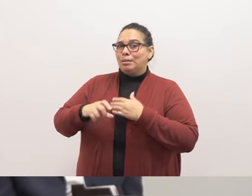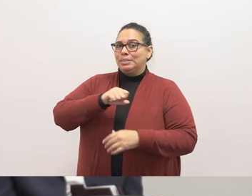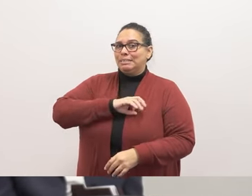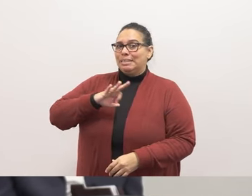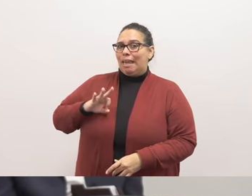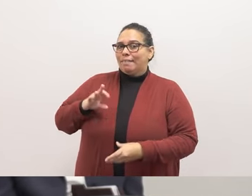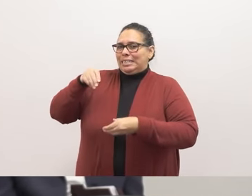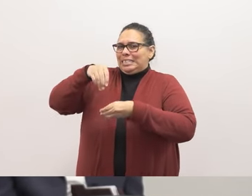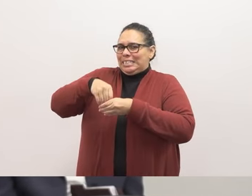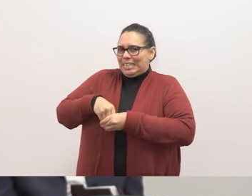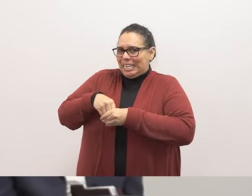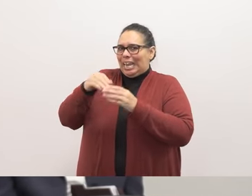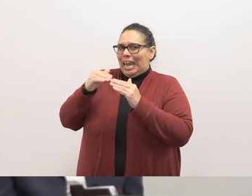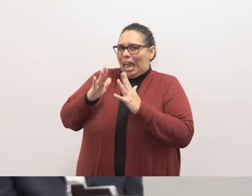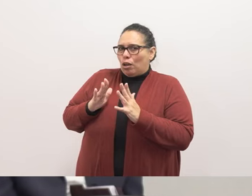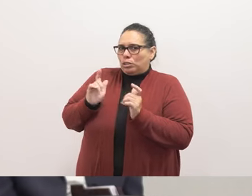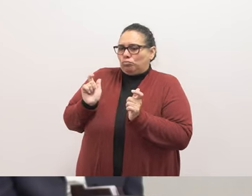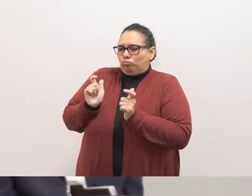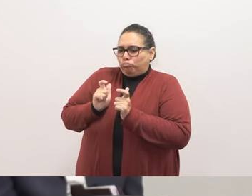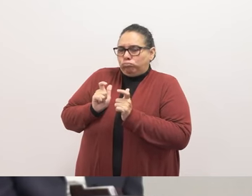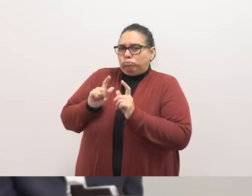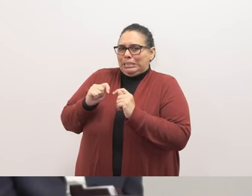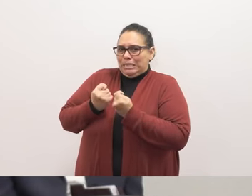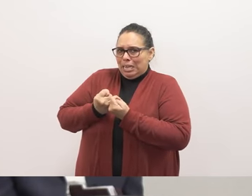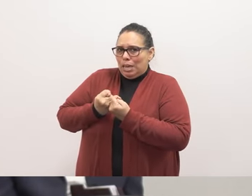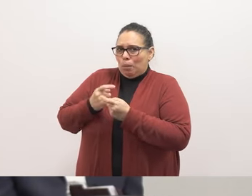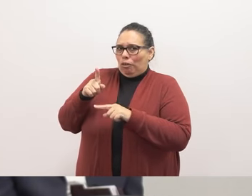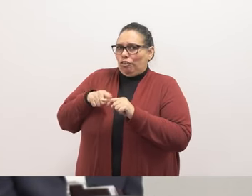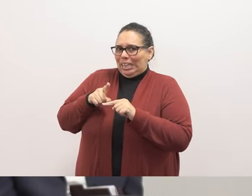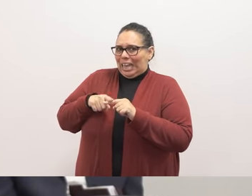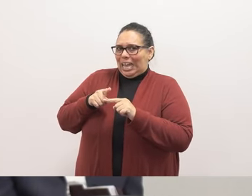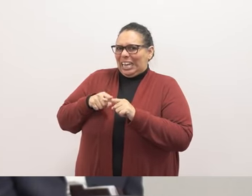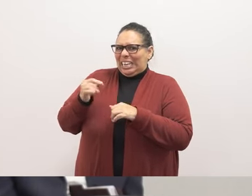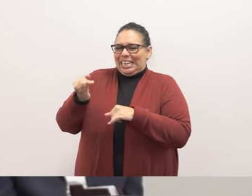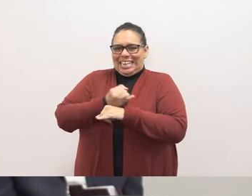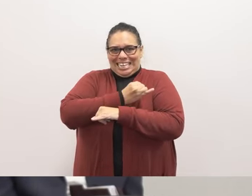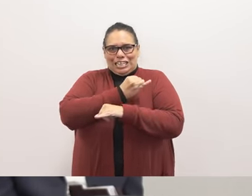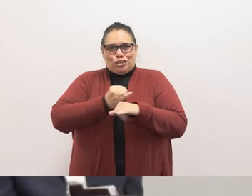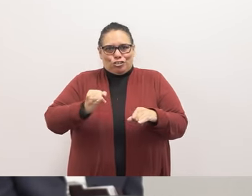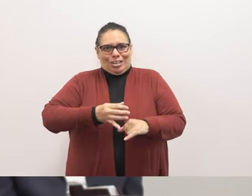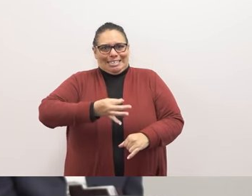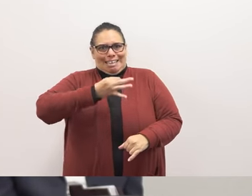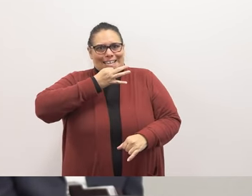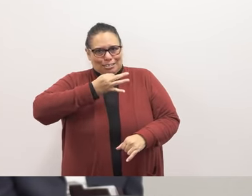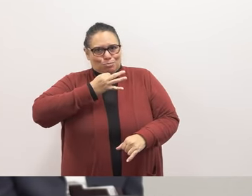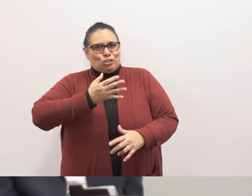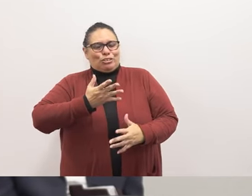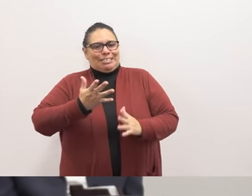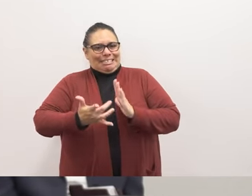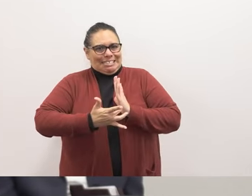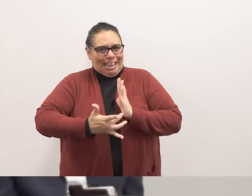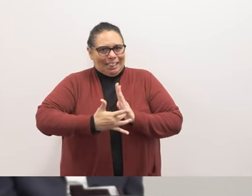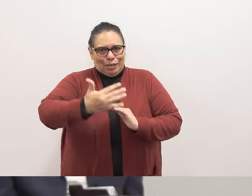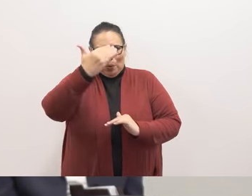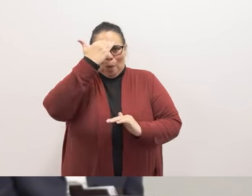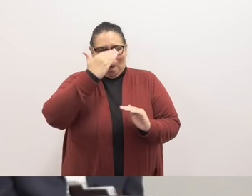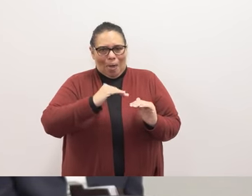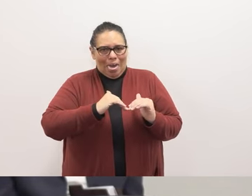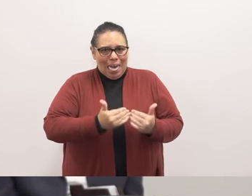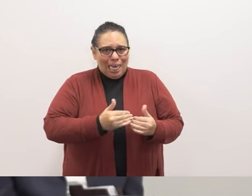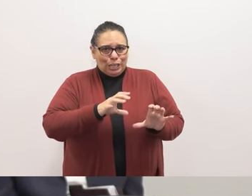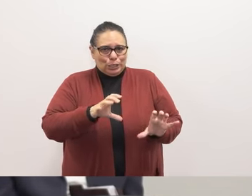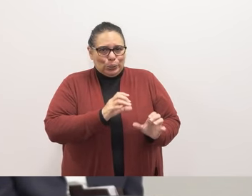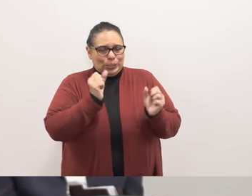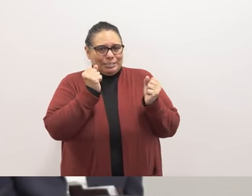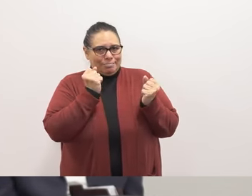in-house staff that's a smaller team we really rely on industry experts we have the expertise the technical know-how to do